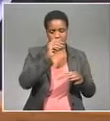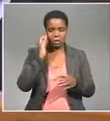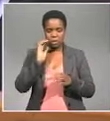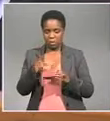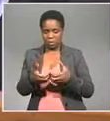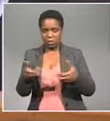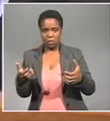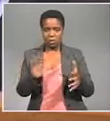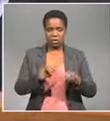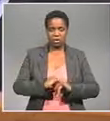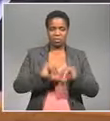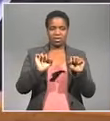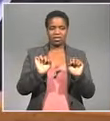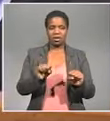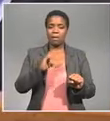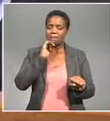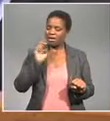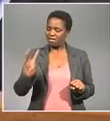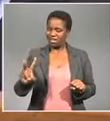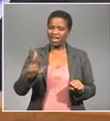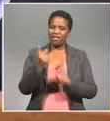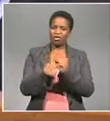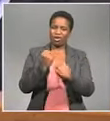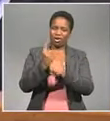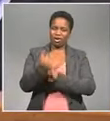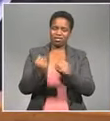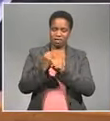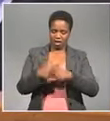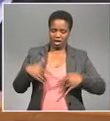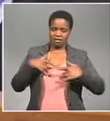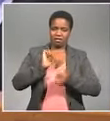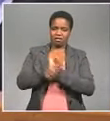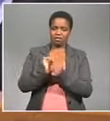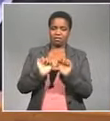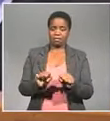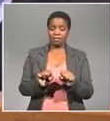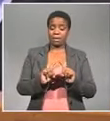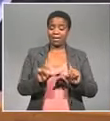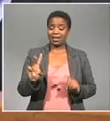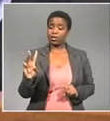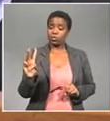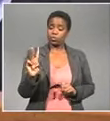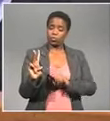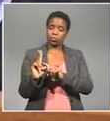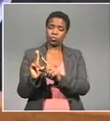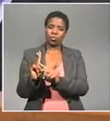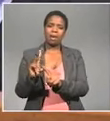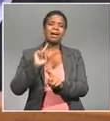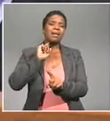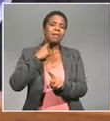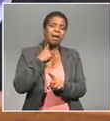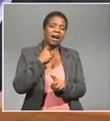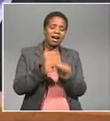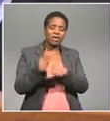means that the two should rot in jail it says the fact that the two accused lied in court